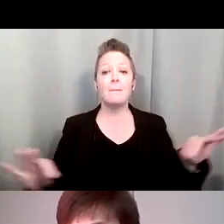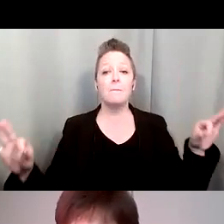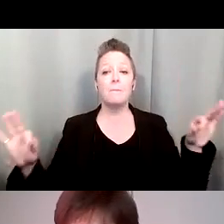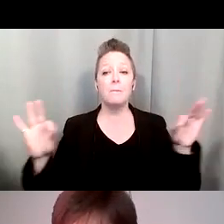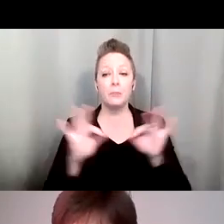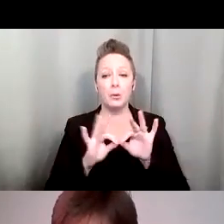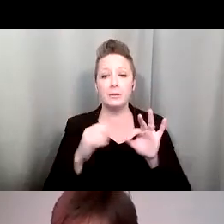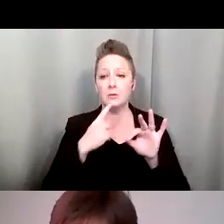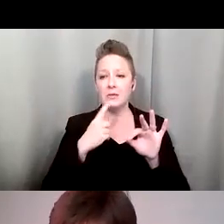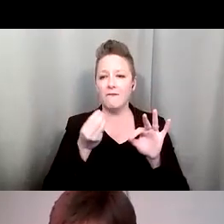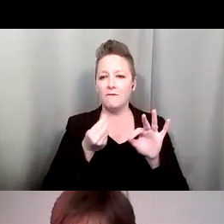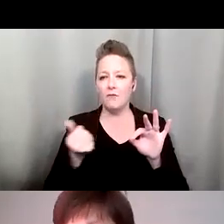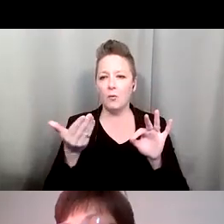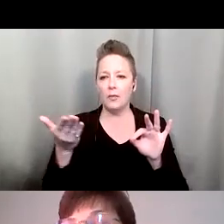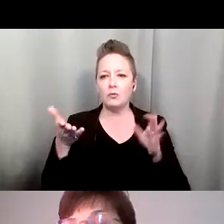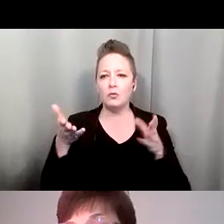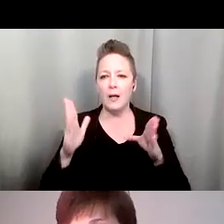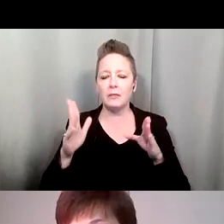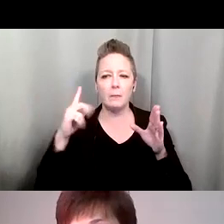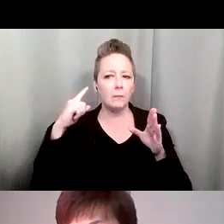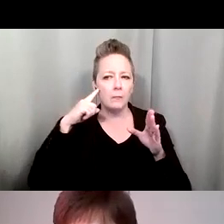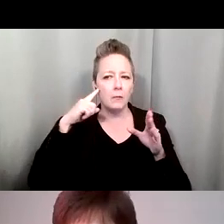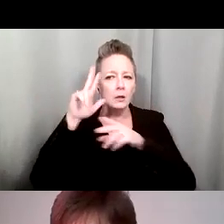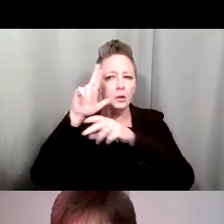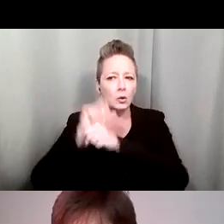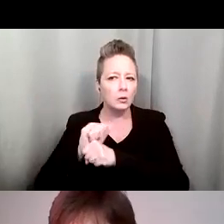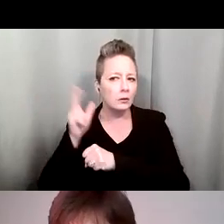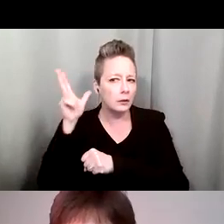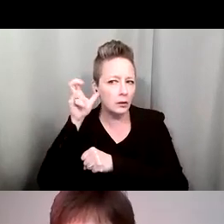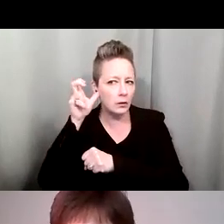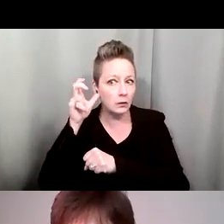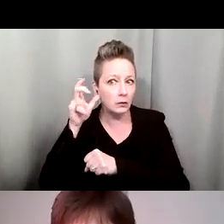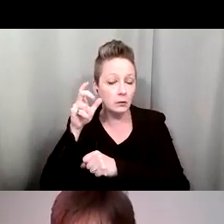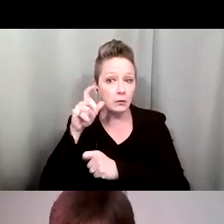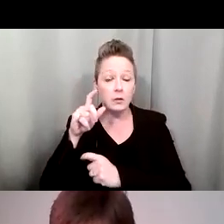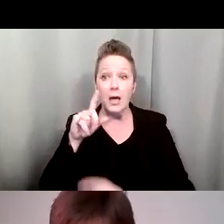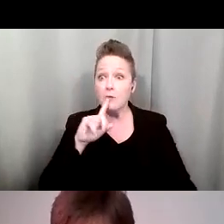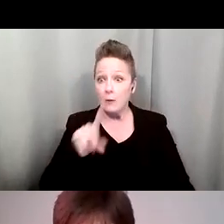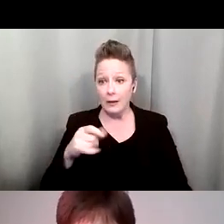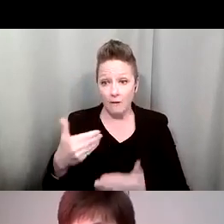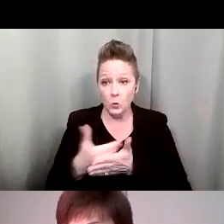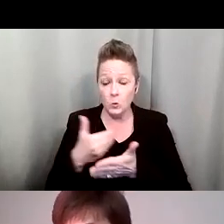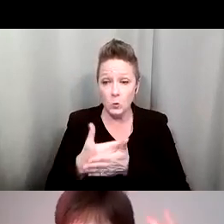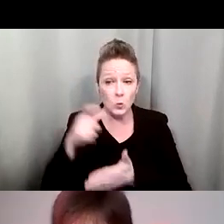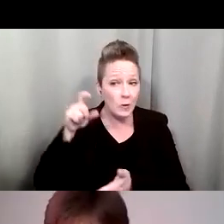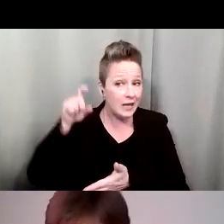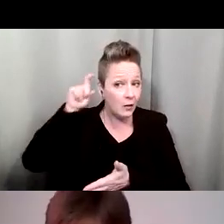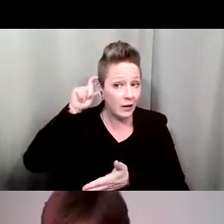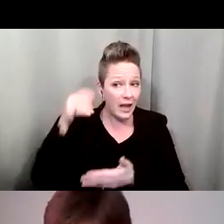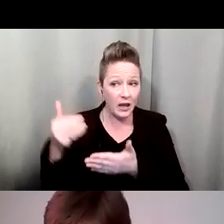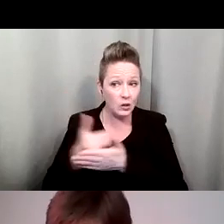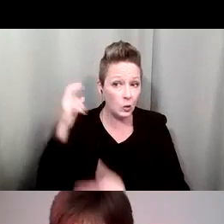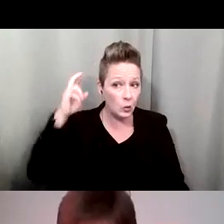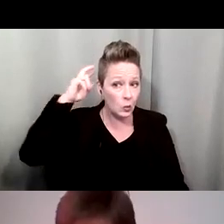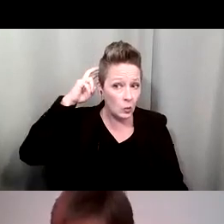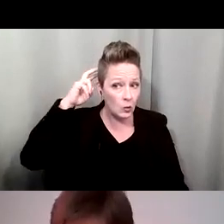allow them to just to hear you, especially if they're new to wearing hearing aids or cochlear implants. So you got a mechanical device, a